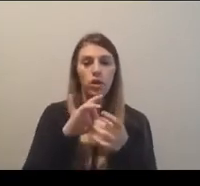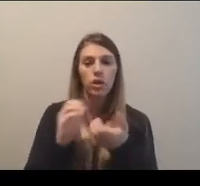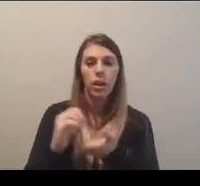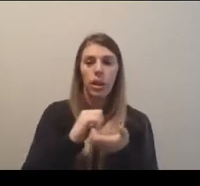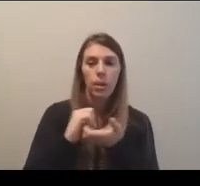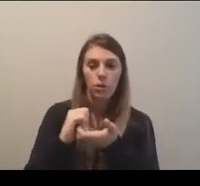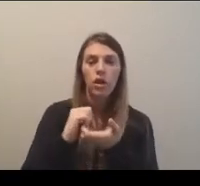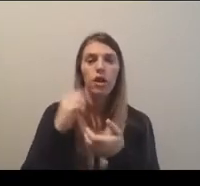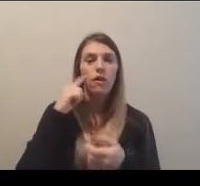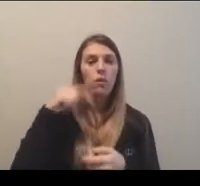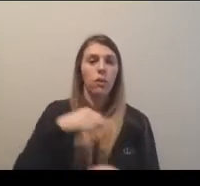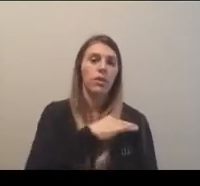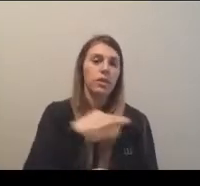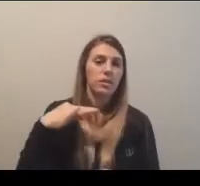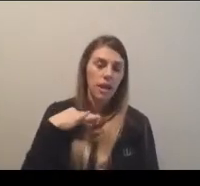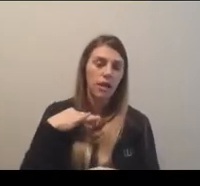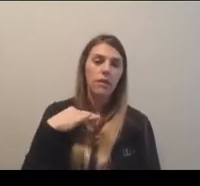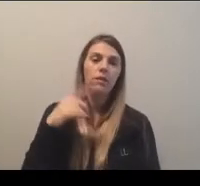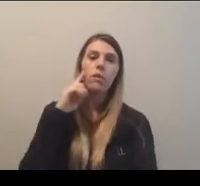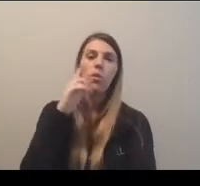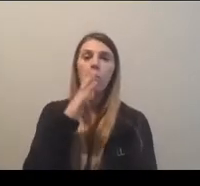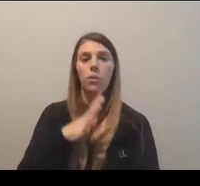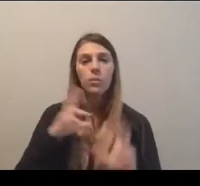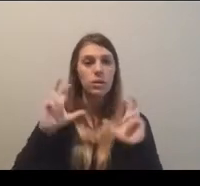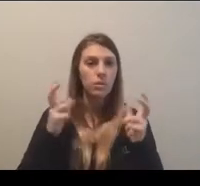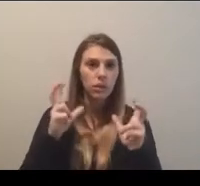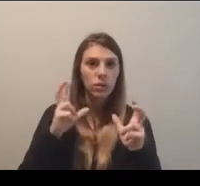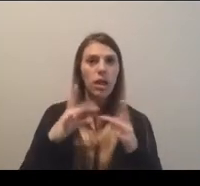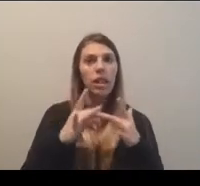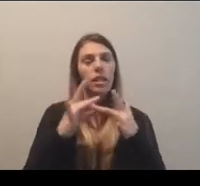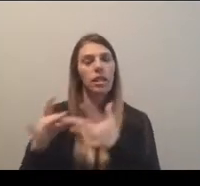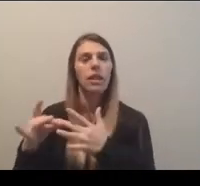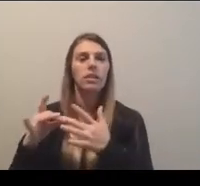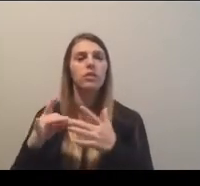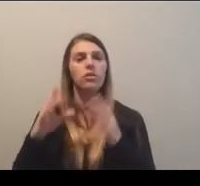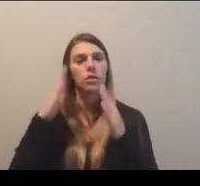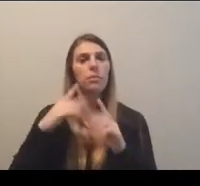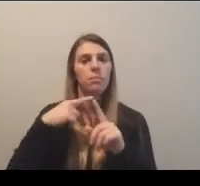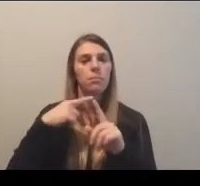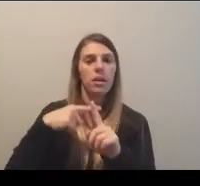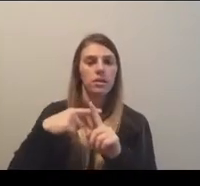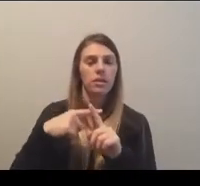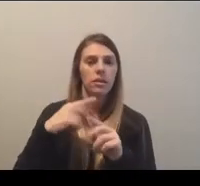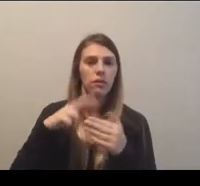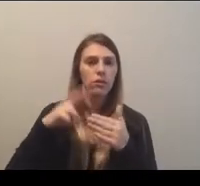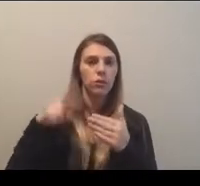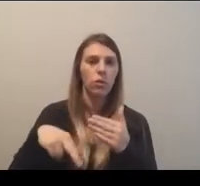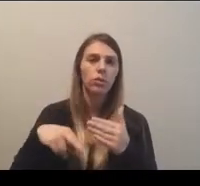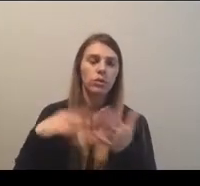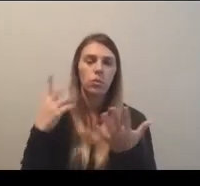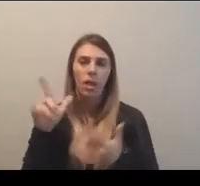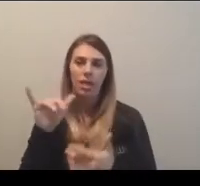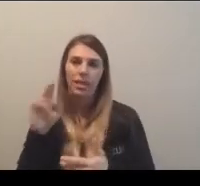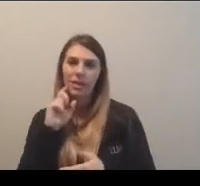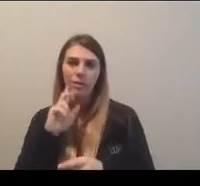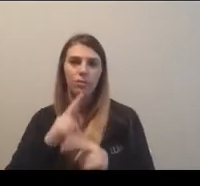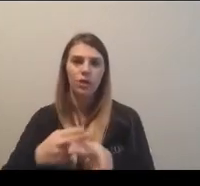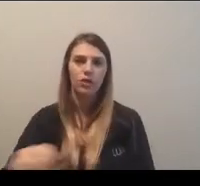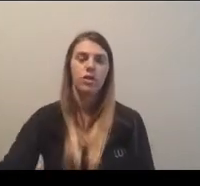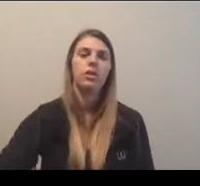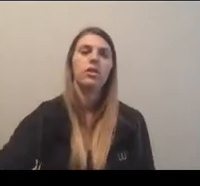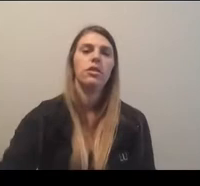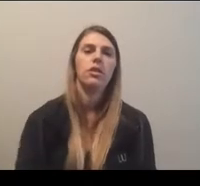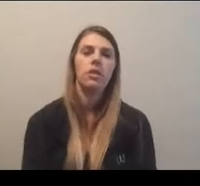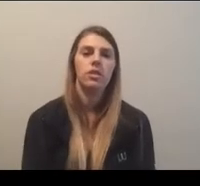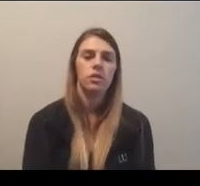of the staffs for men's women's basketball have, have led to, I think, some really positive outcomes as, as Lynn has detailed. Thanks,